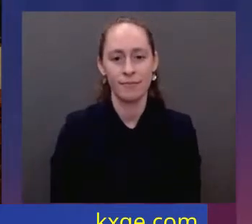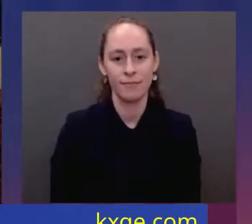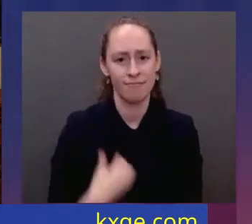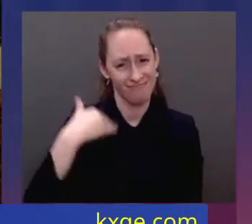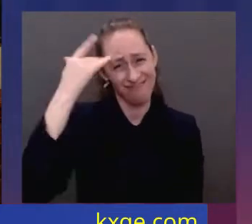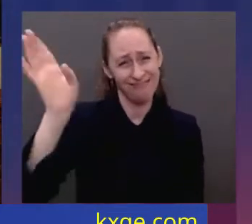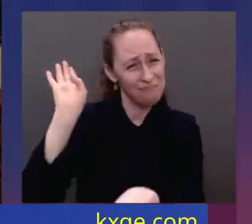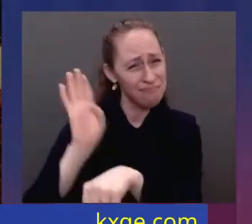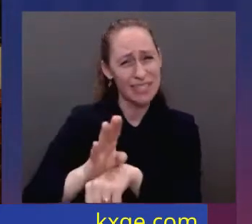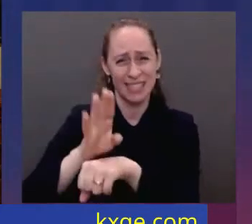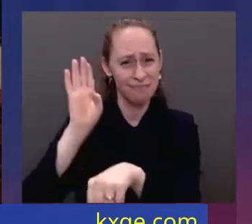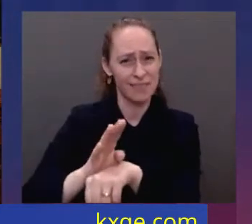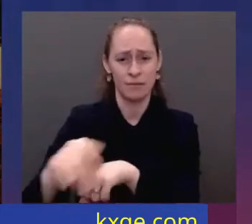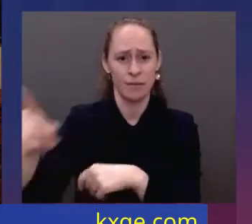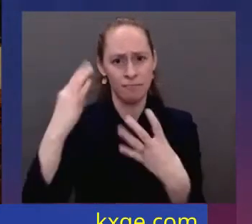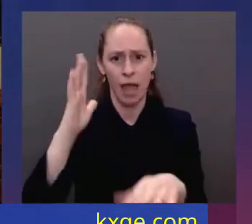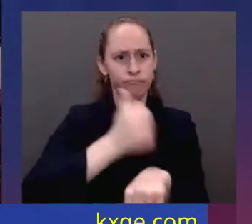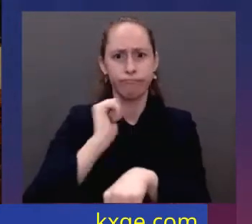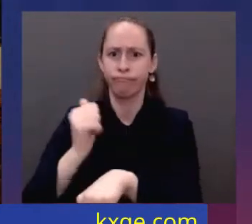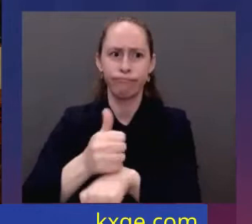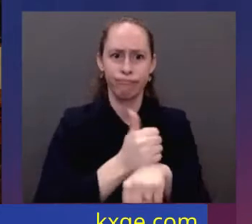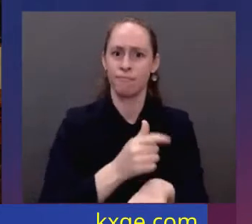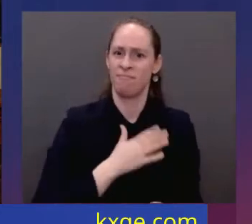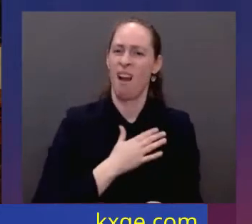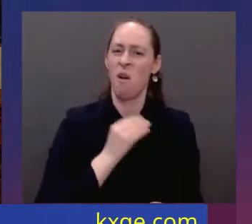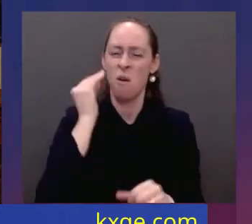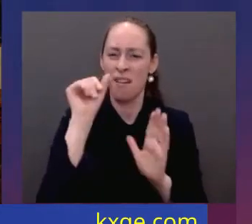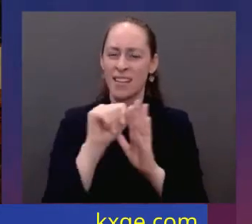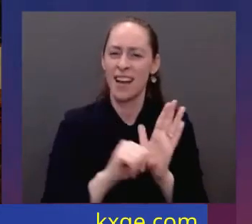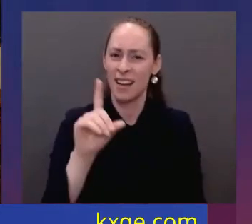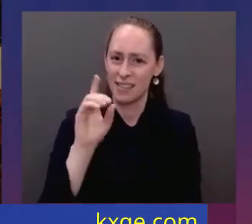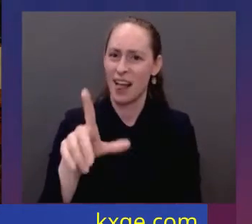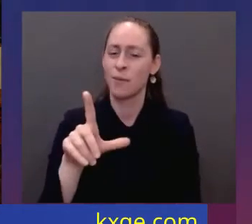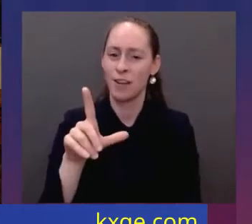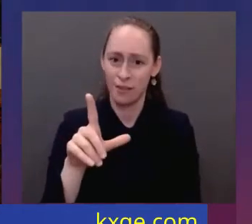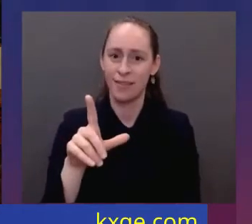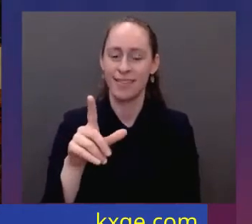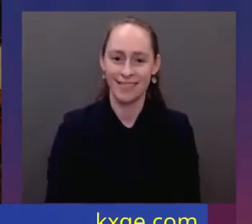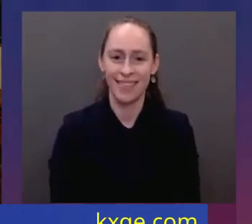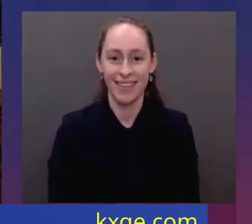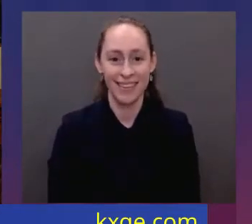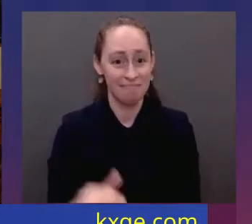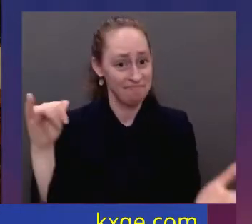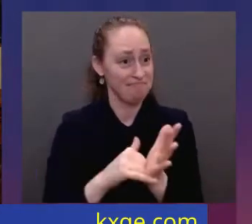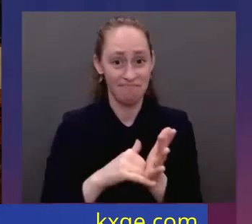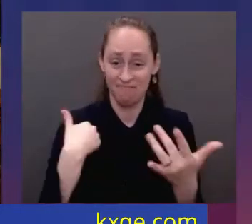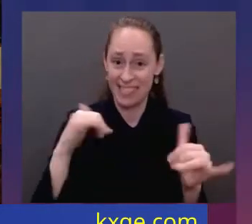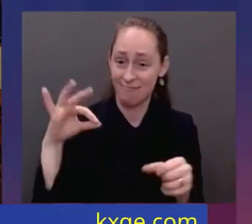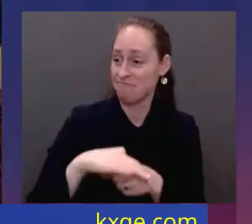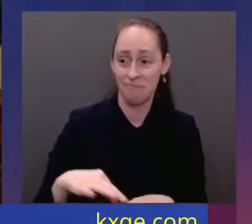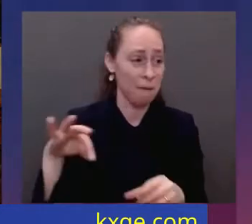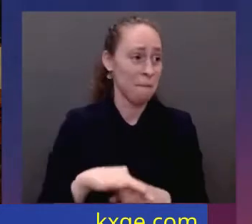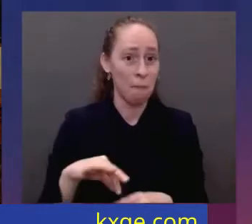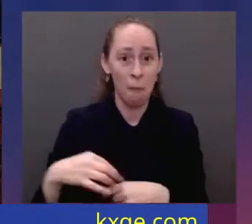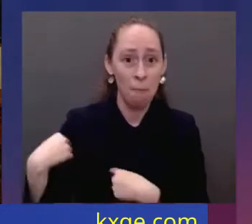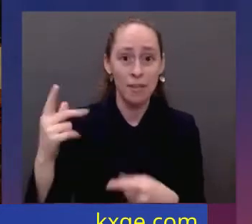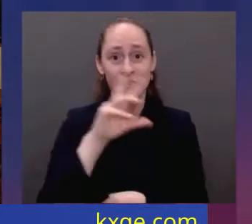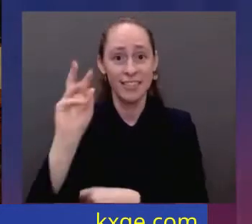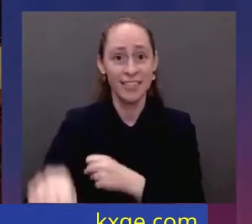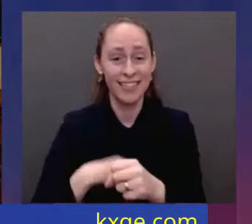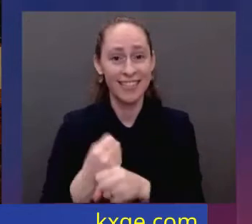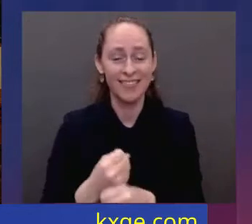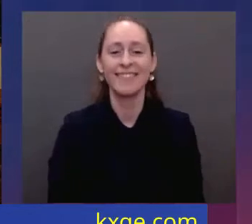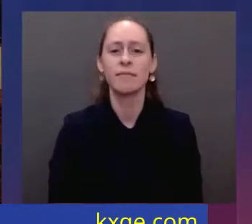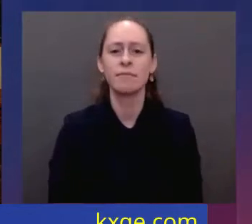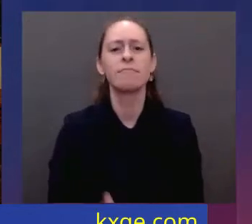America than every other state in America combined. And I still won 36 years in a row. The point is, even they understand you should pay just a fair share. Last year,